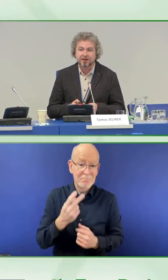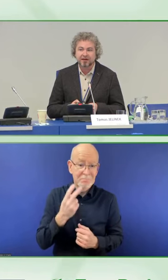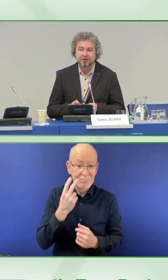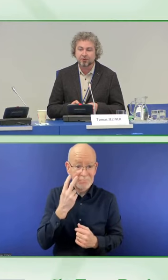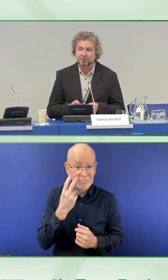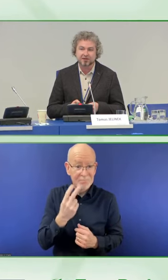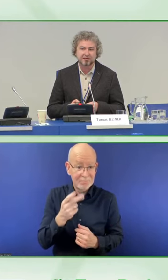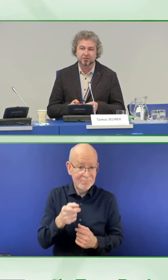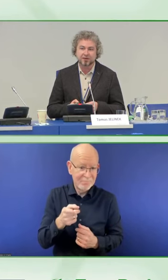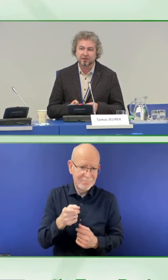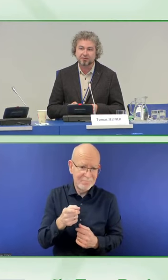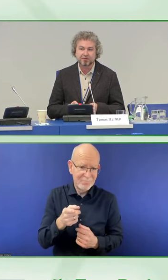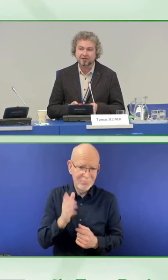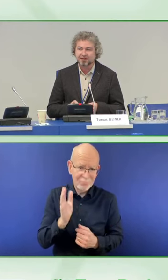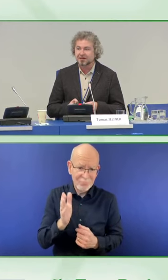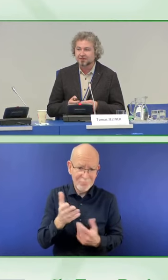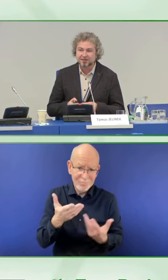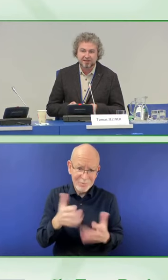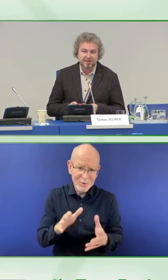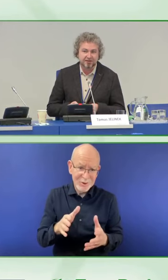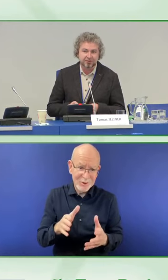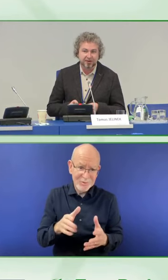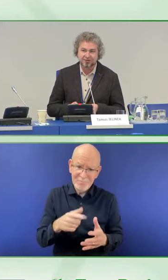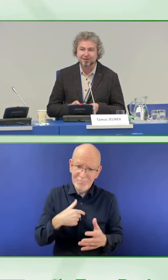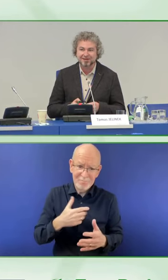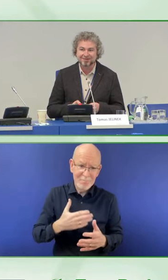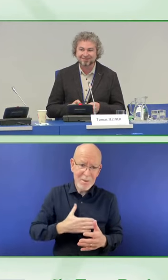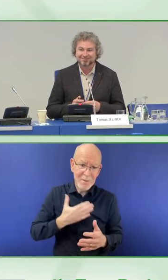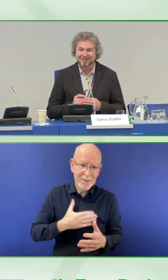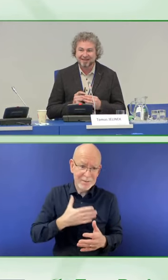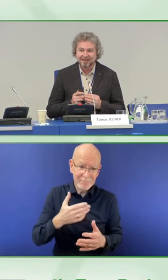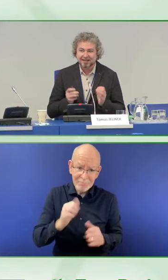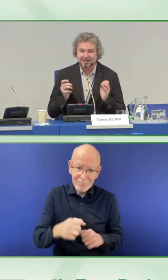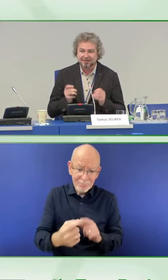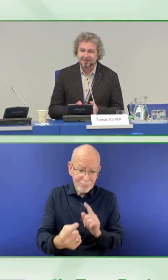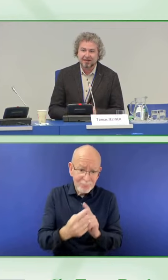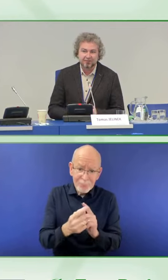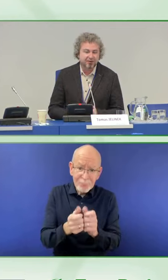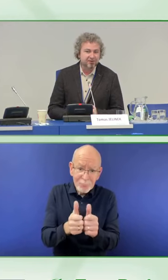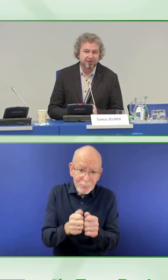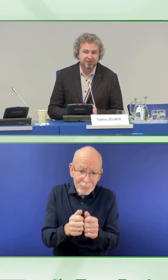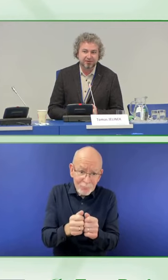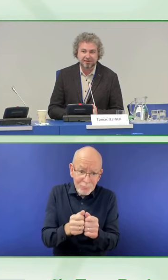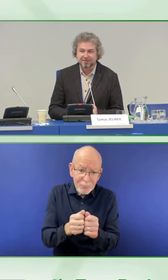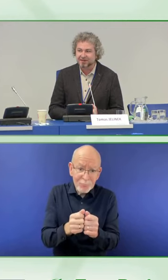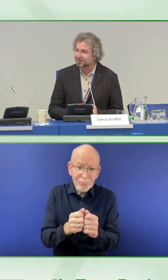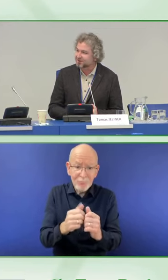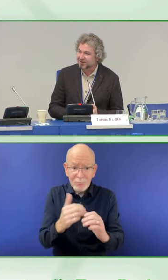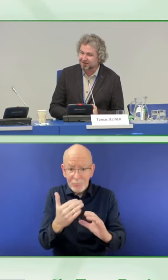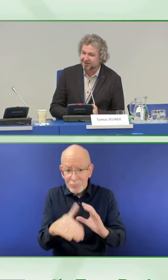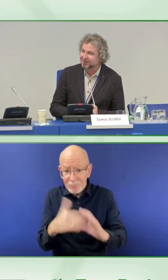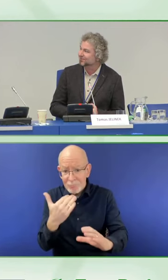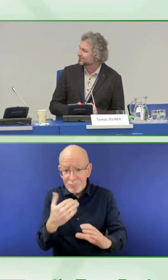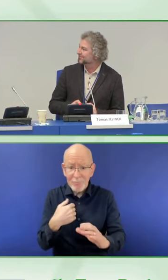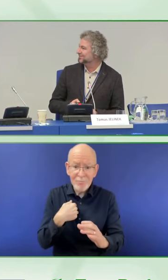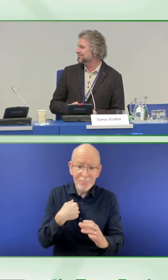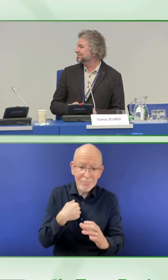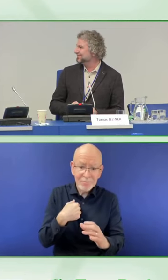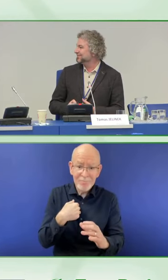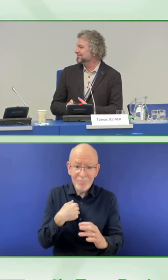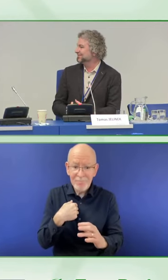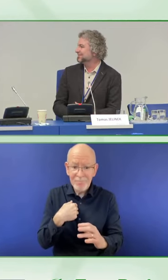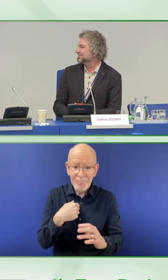for yourself. I hope that it will be helpful. Don't hesitate to reach to us. And I will be also happy to answer any question later on.